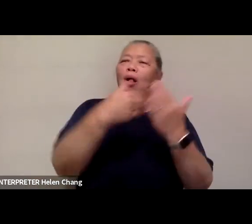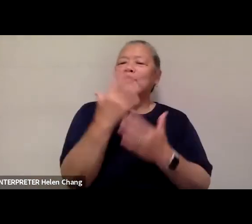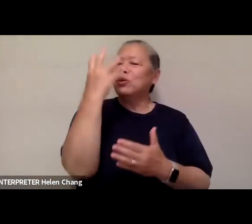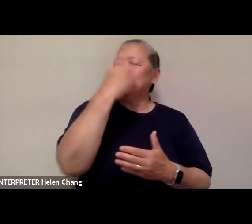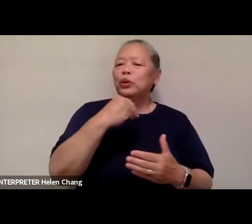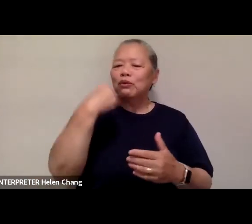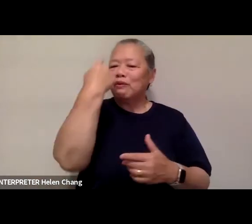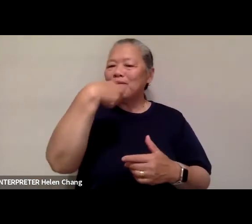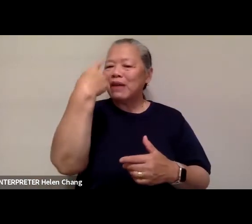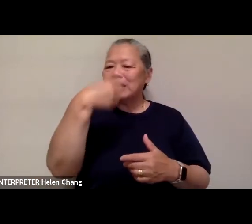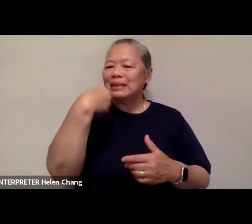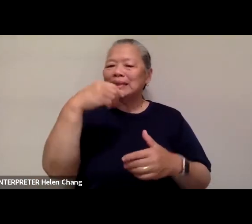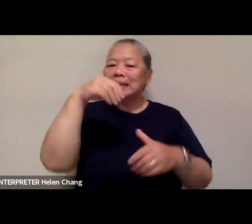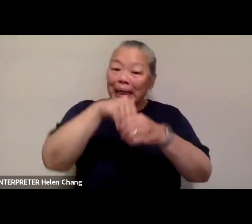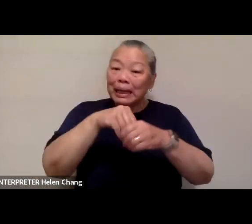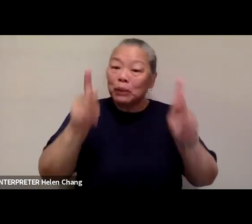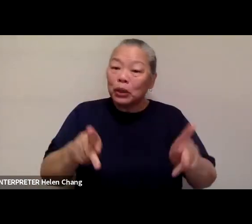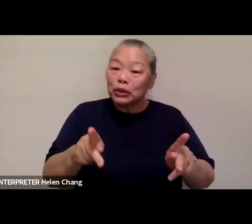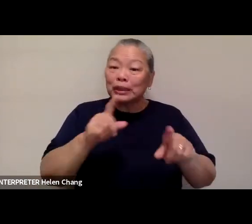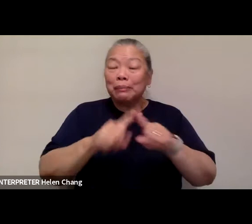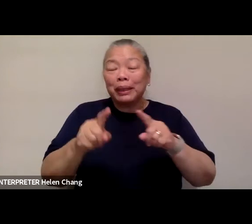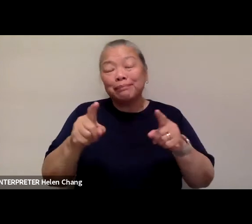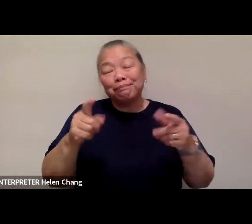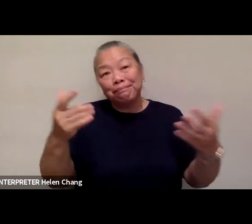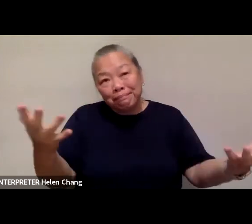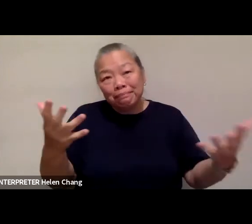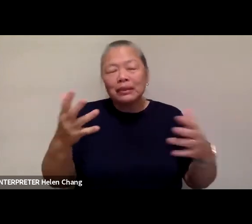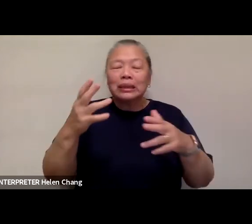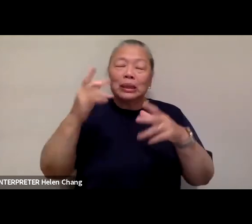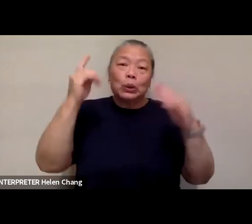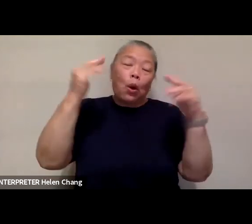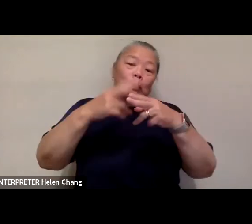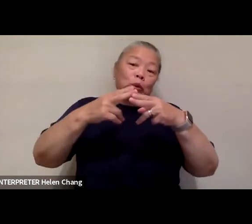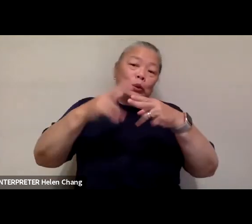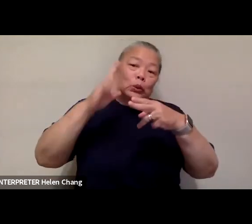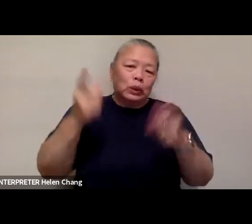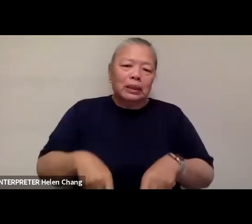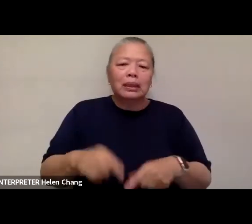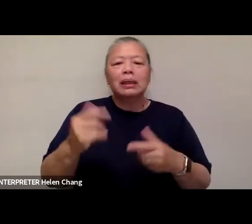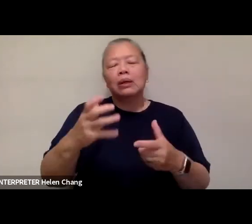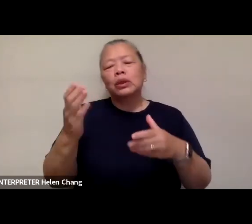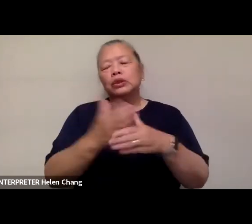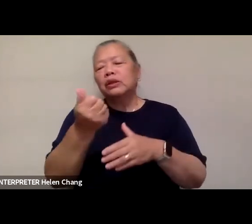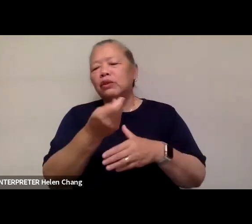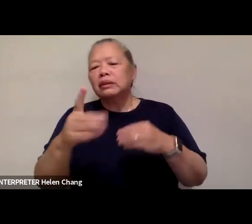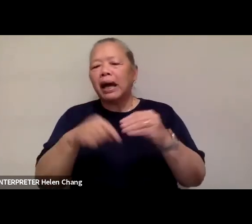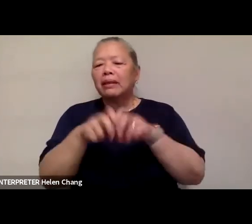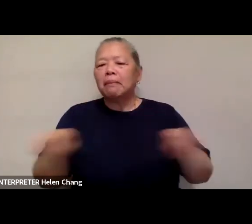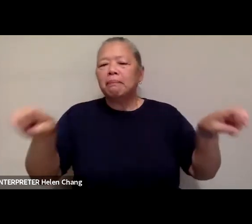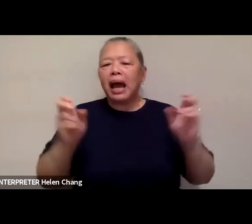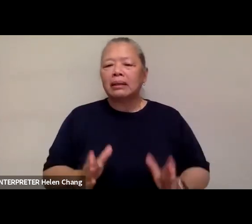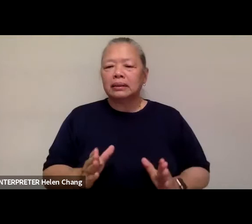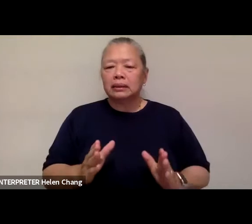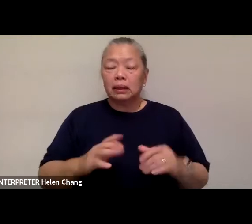but soon come as they say. Simone now I have the honor of sharing a few words about our panelists today, starting with